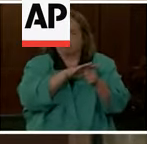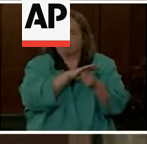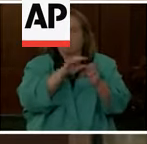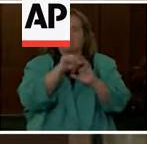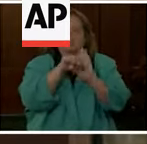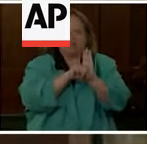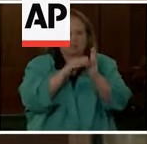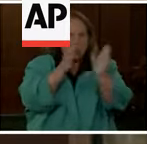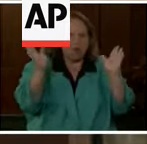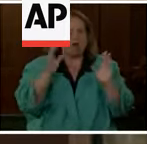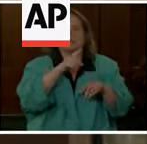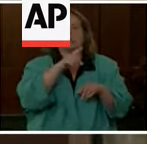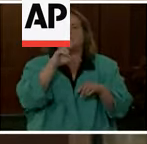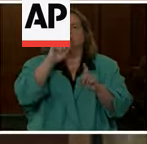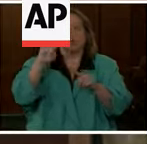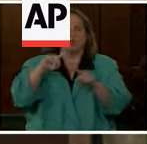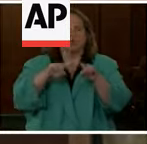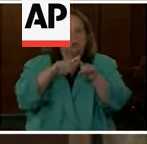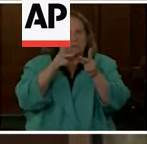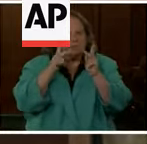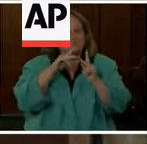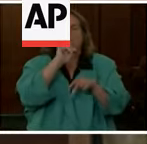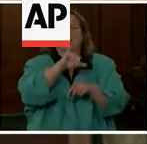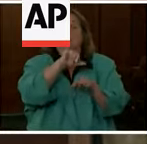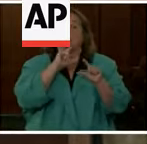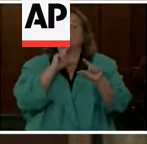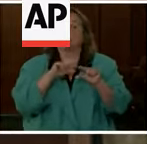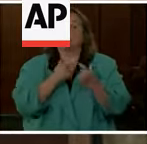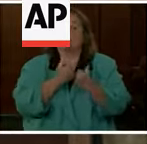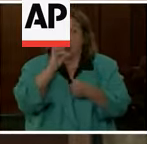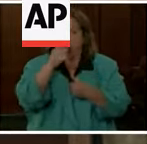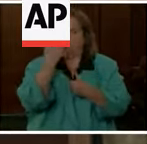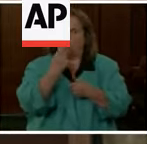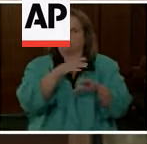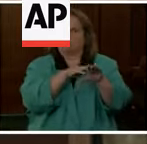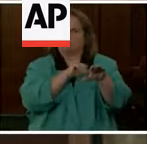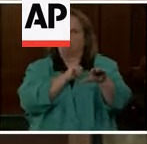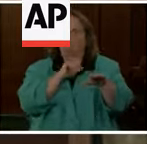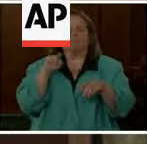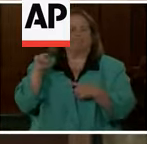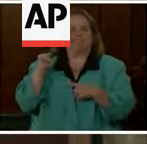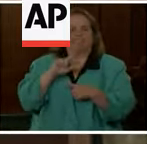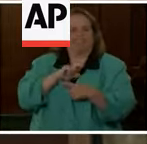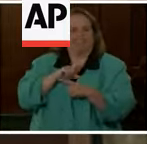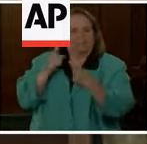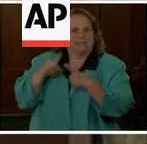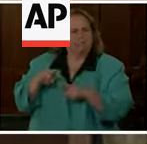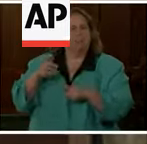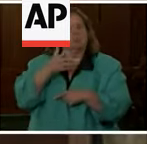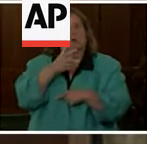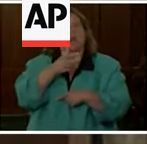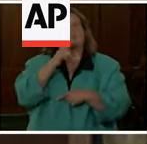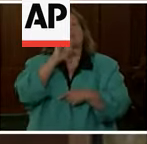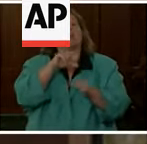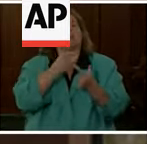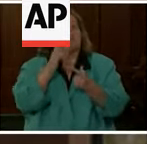They do it in different jurisdictions. This is the group that that you'd you'd call upon. And and this is a group that I think will do it faster.